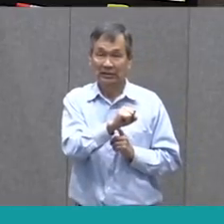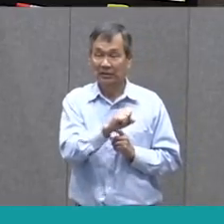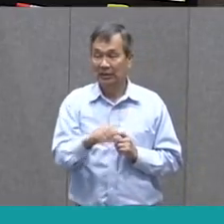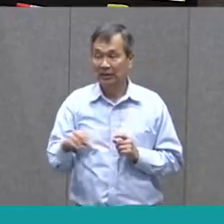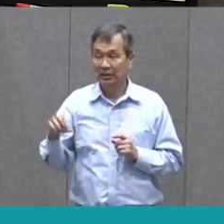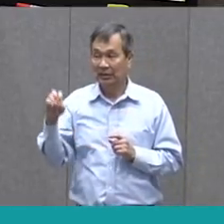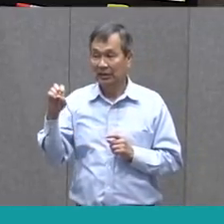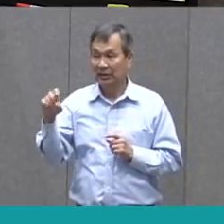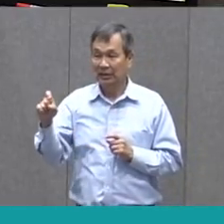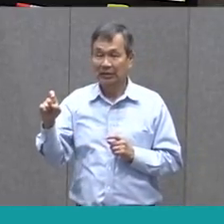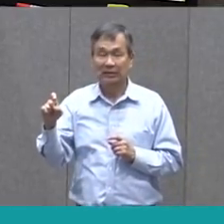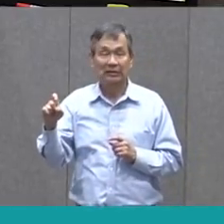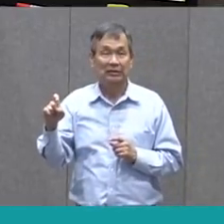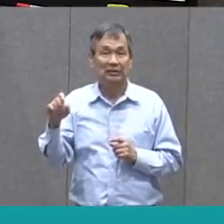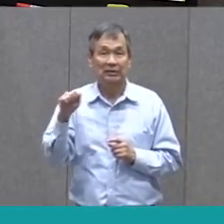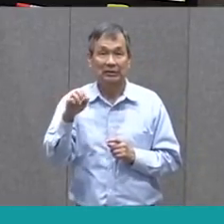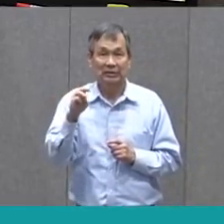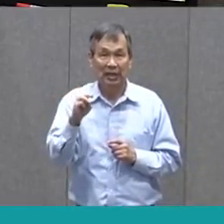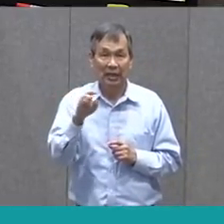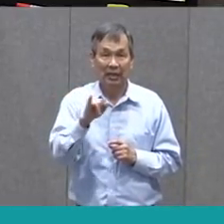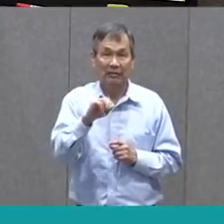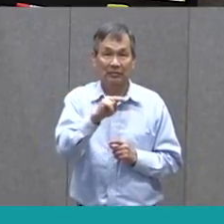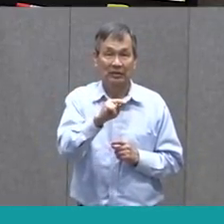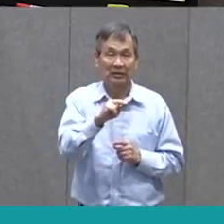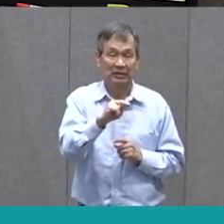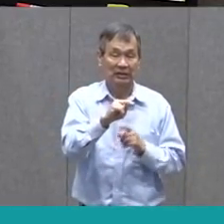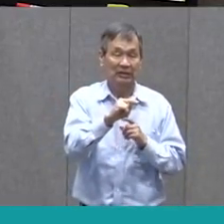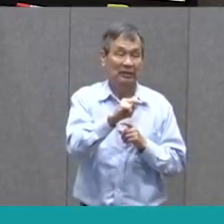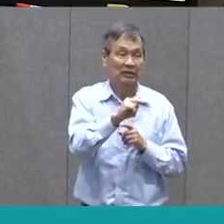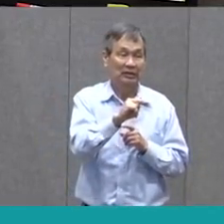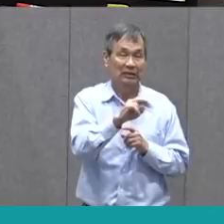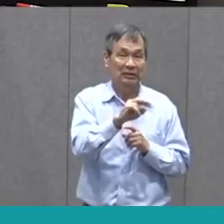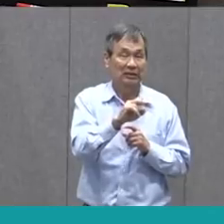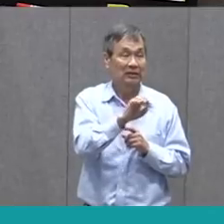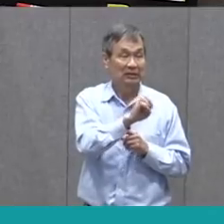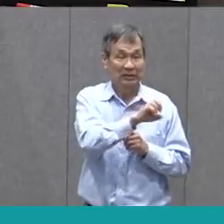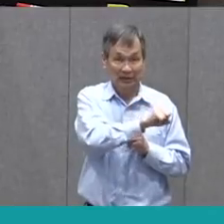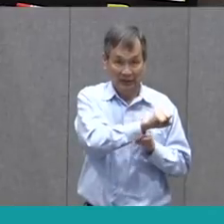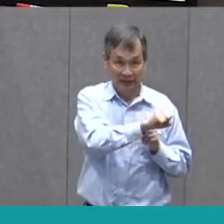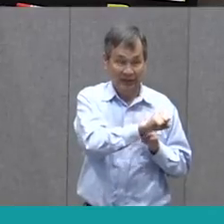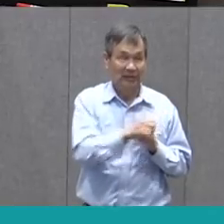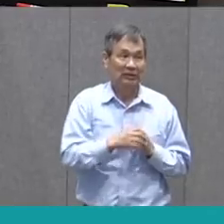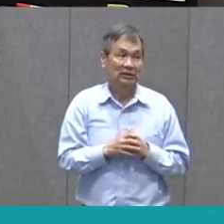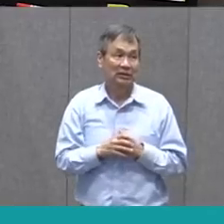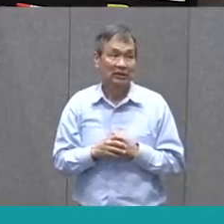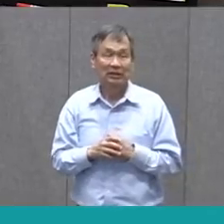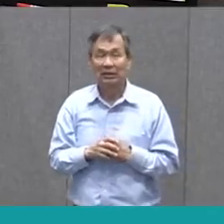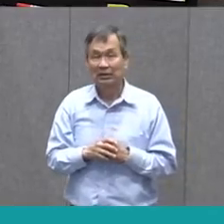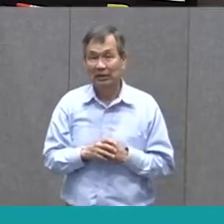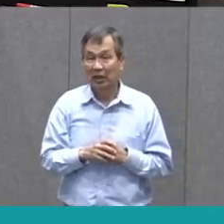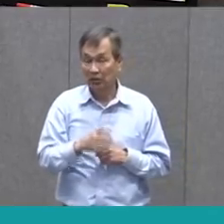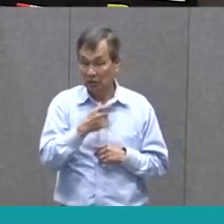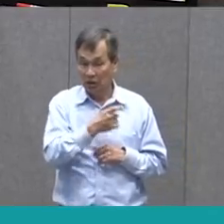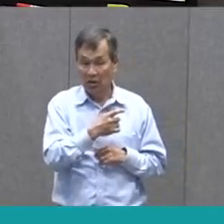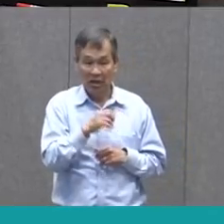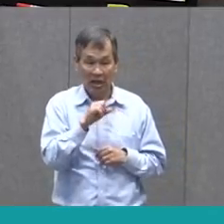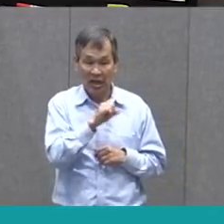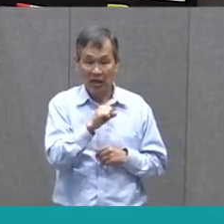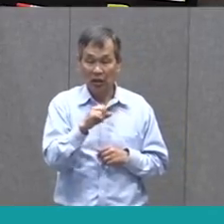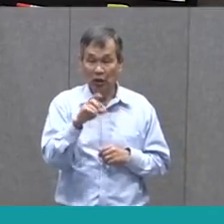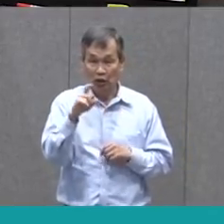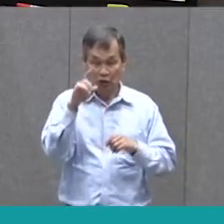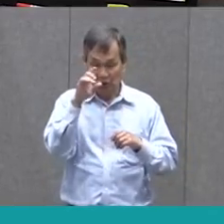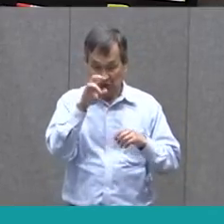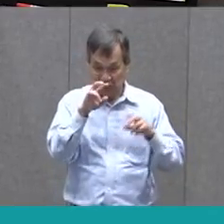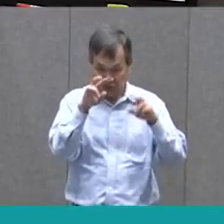Examines. Examines. Examines. adding letters to our words, I can examine something. And if someone's doing it right now,